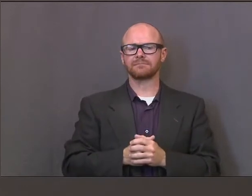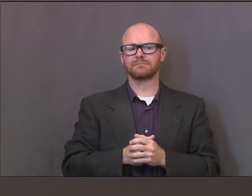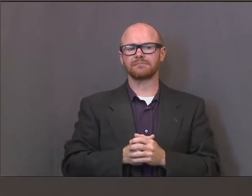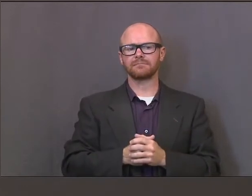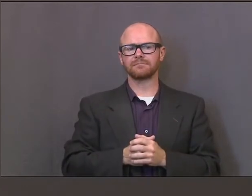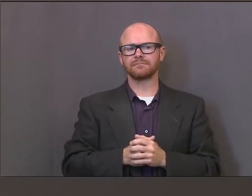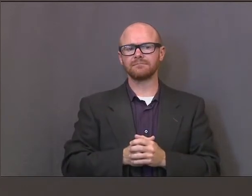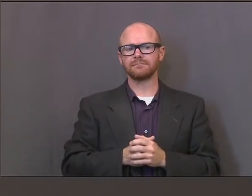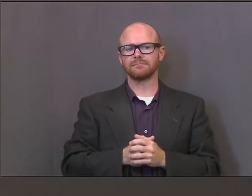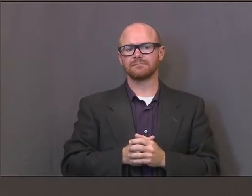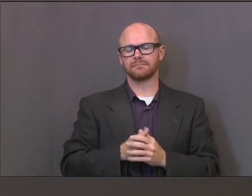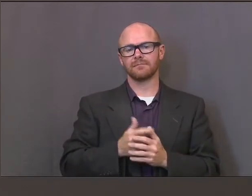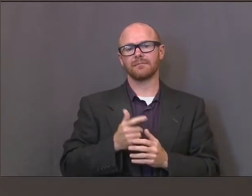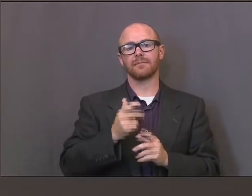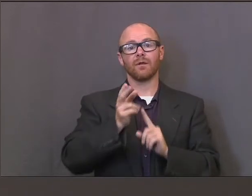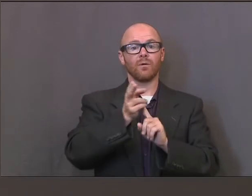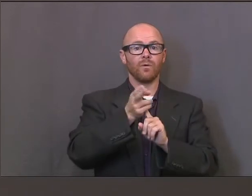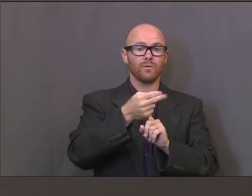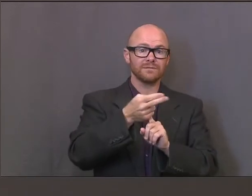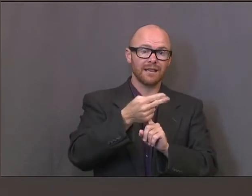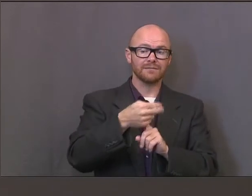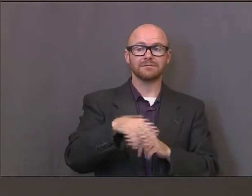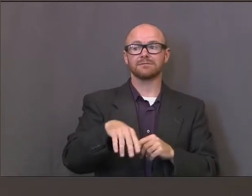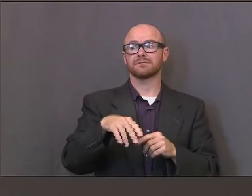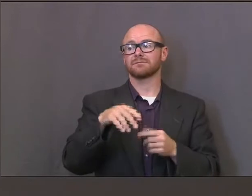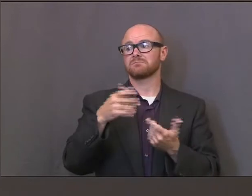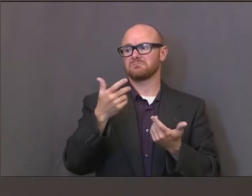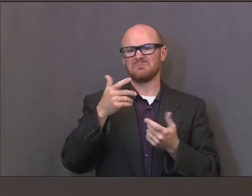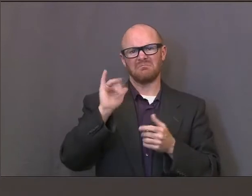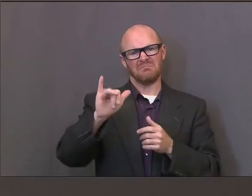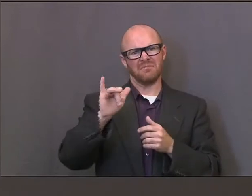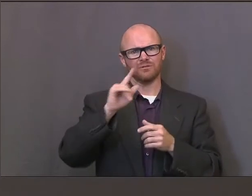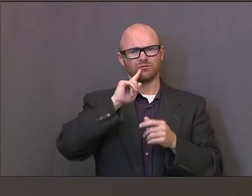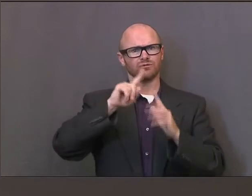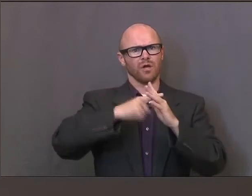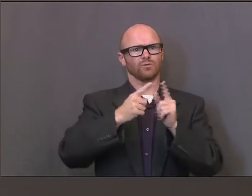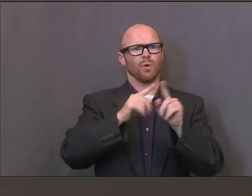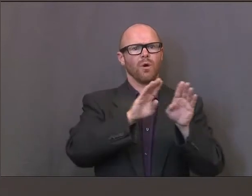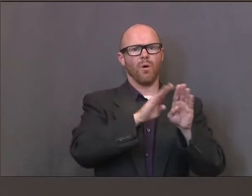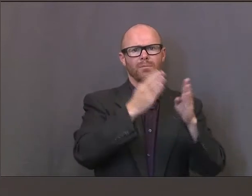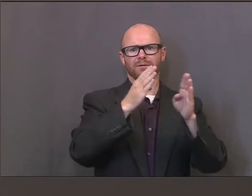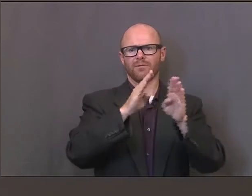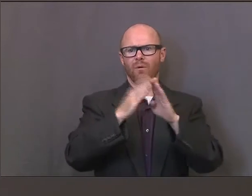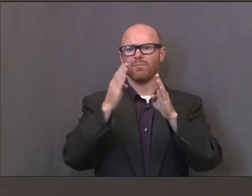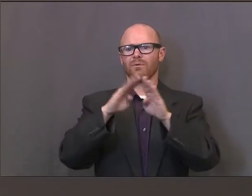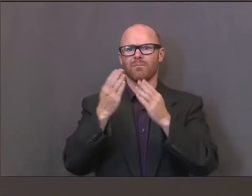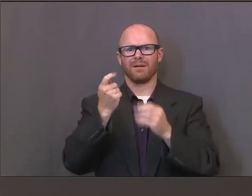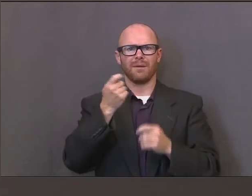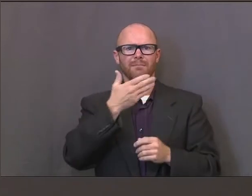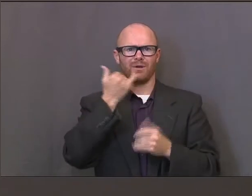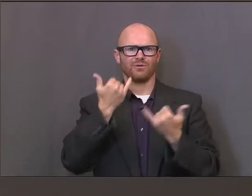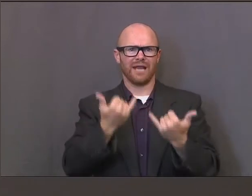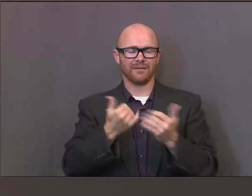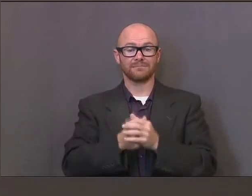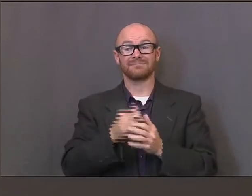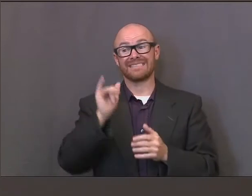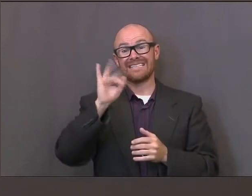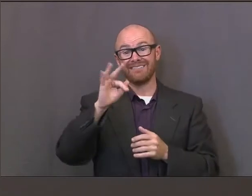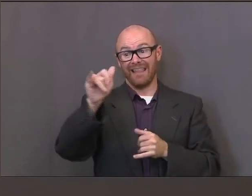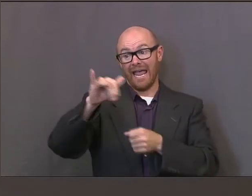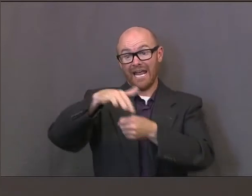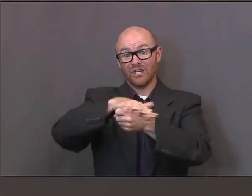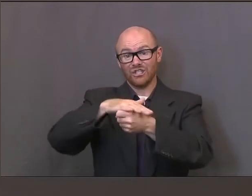The hospitality industry, whether you're going to travel to some locations, you might be a little bit reluctant where they have a high spike in